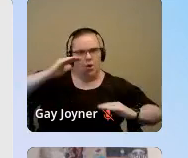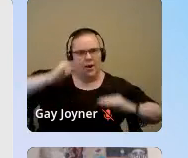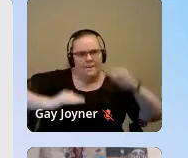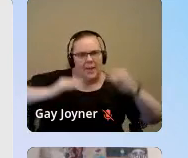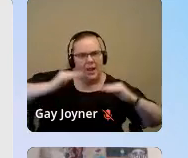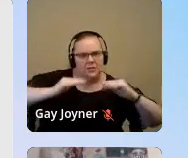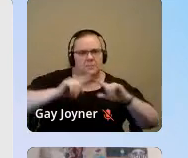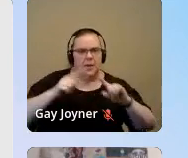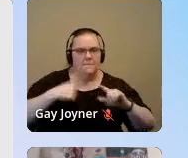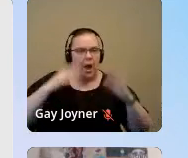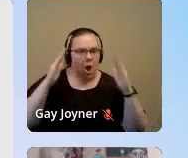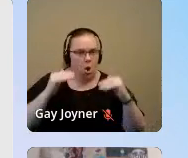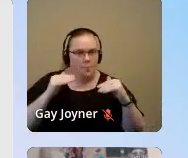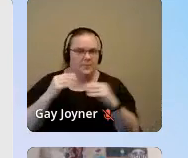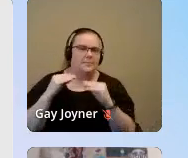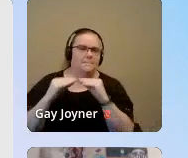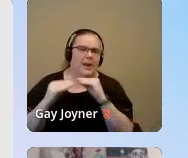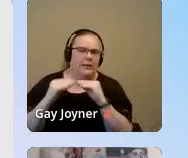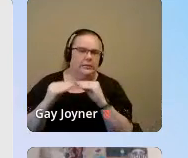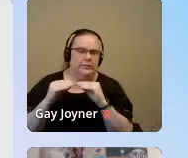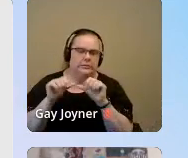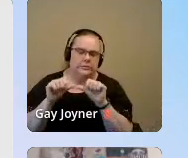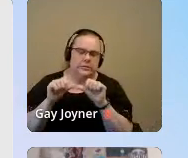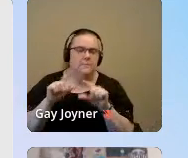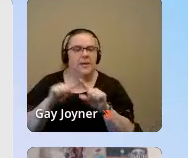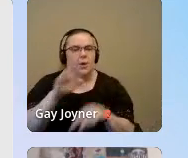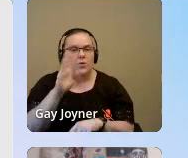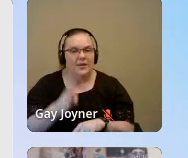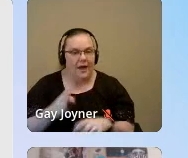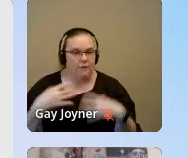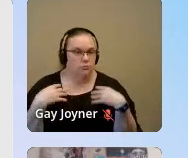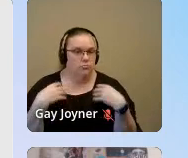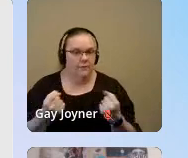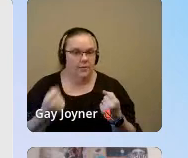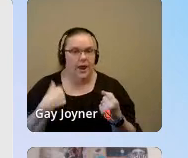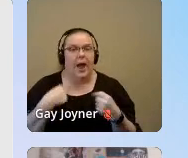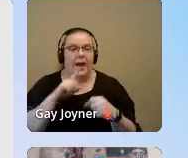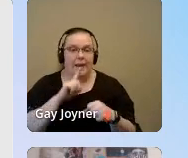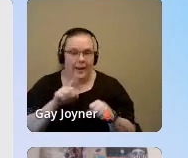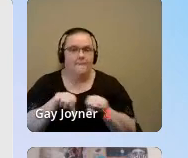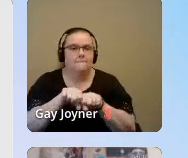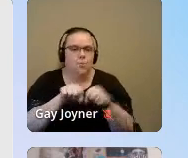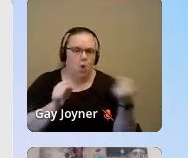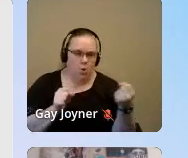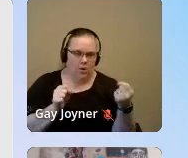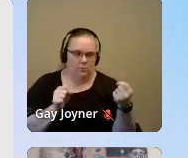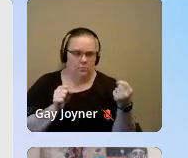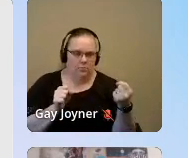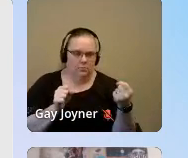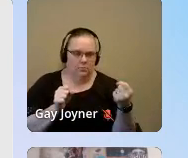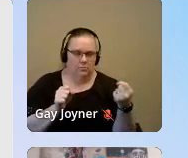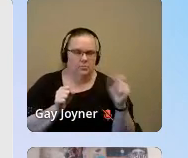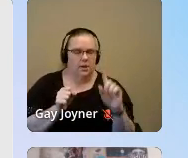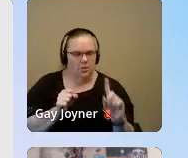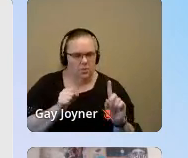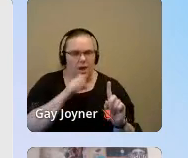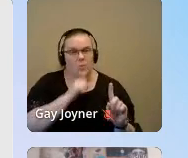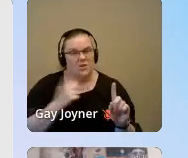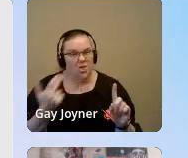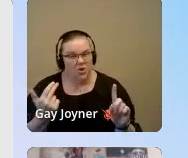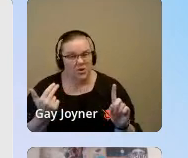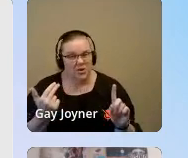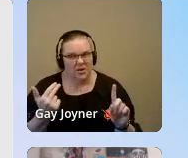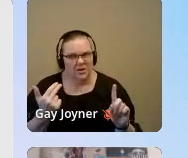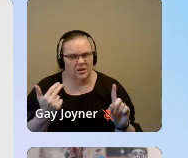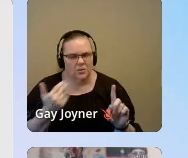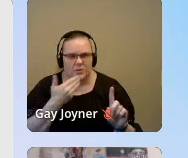best hope is maintenance. But I will never recover. I am broken. I was 13 when I learned it was better to